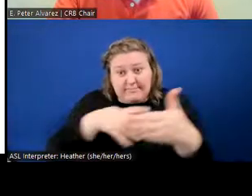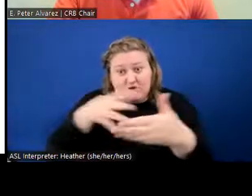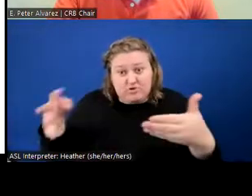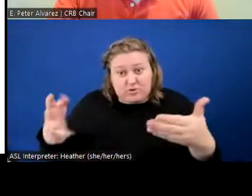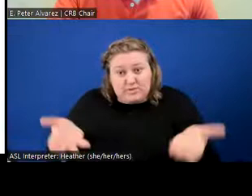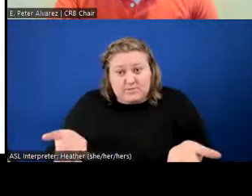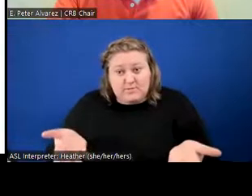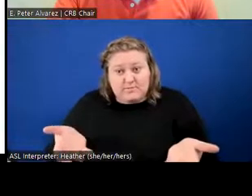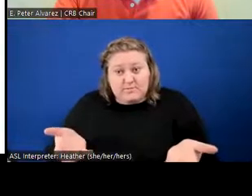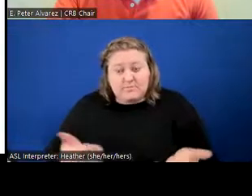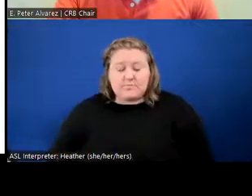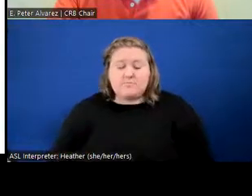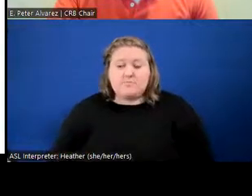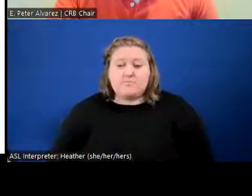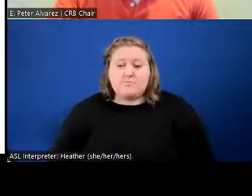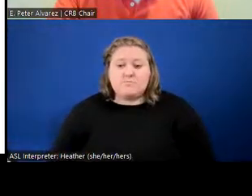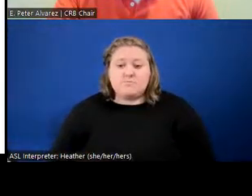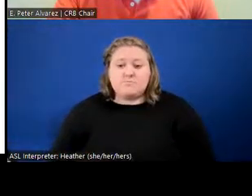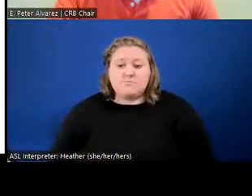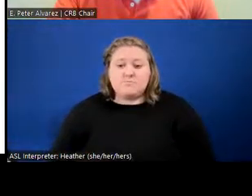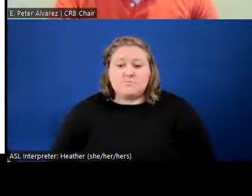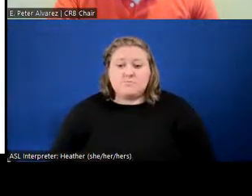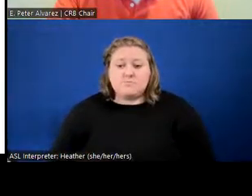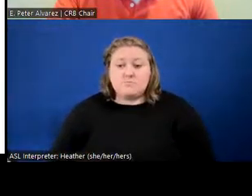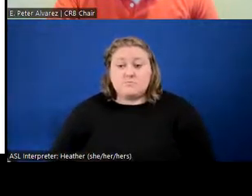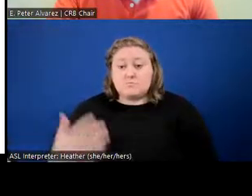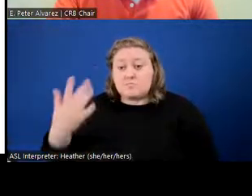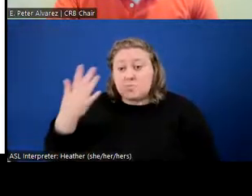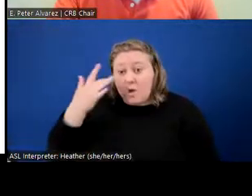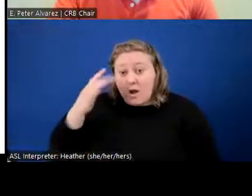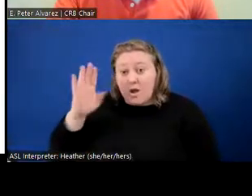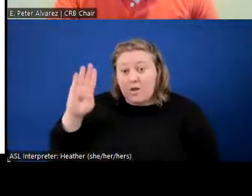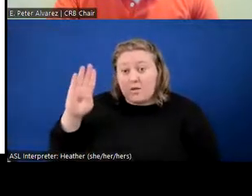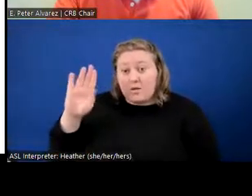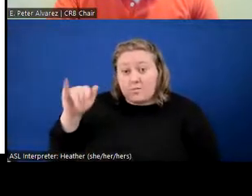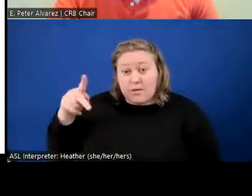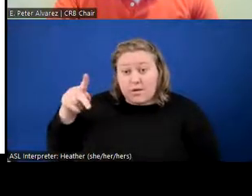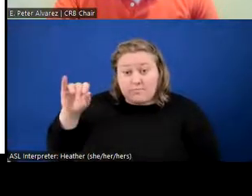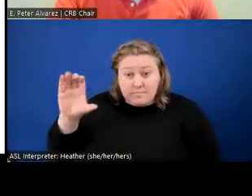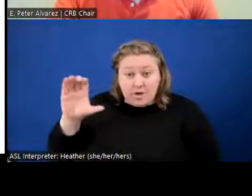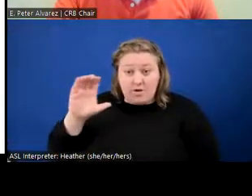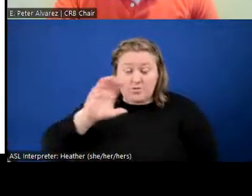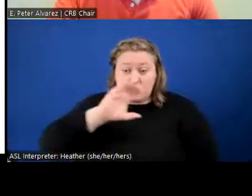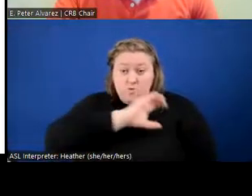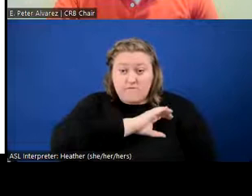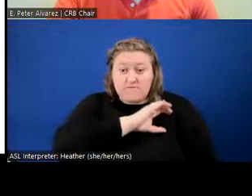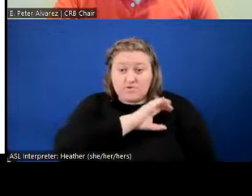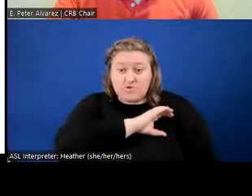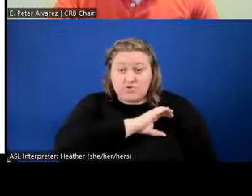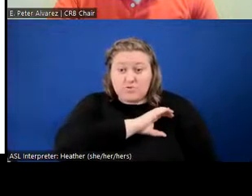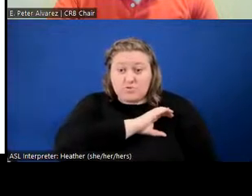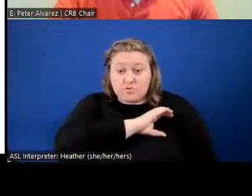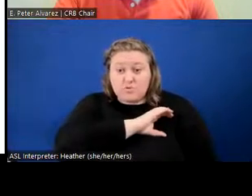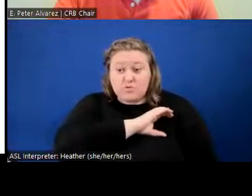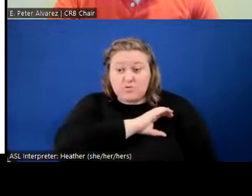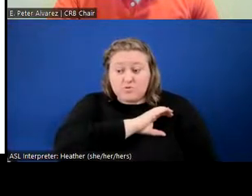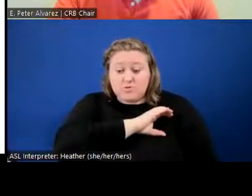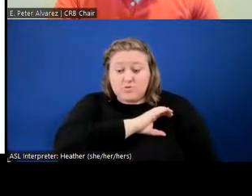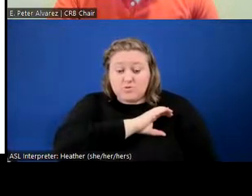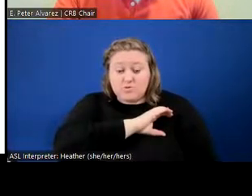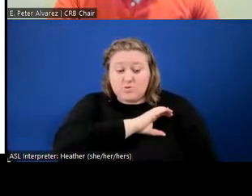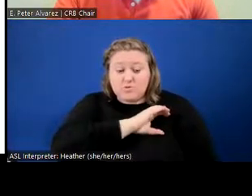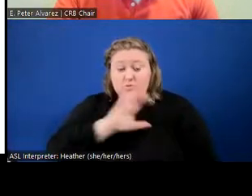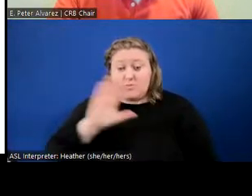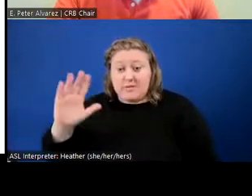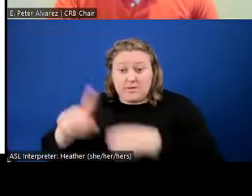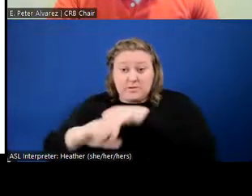had BIPOC officers who were being disciplined at a harsher